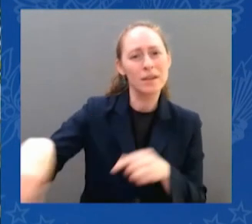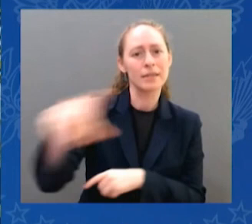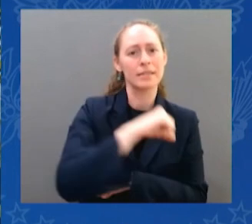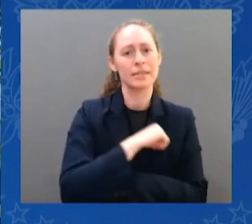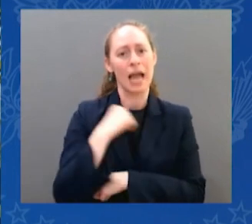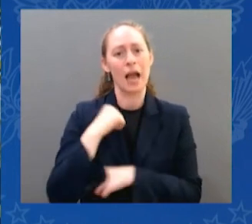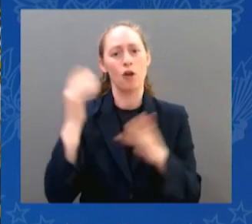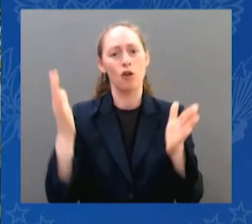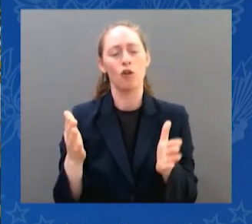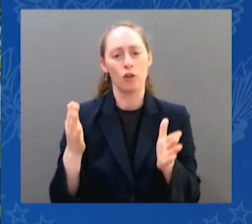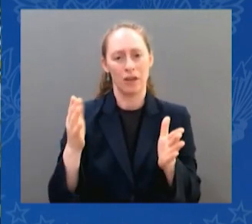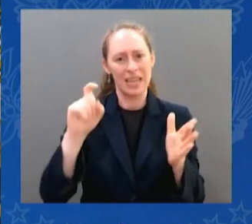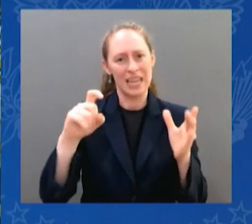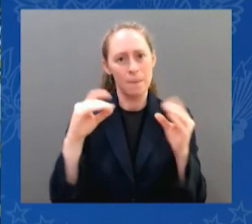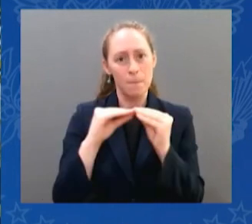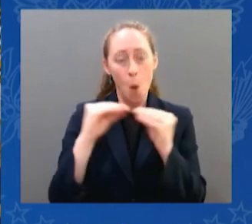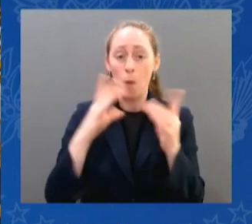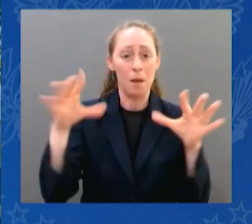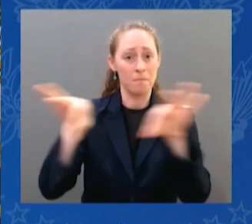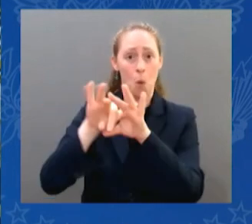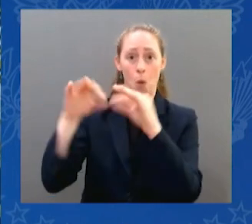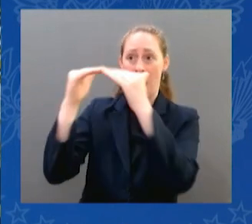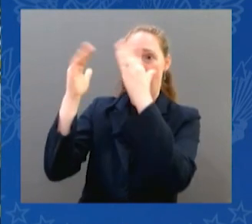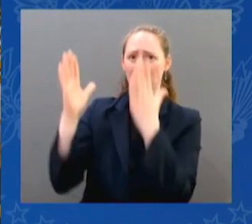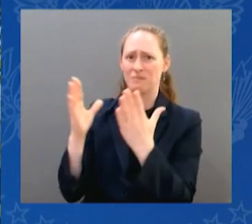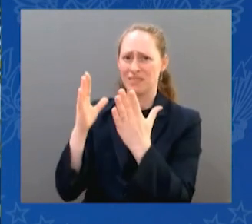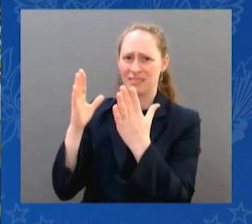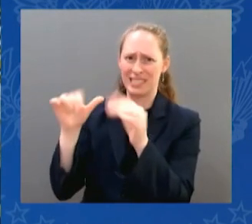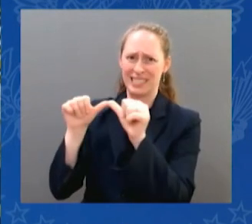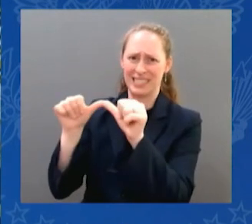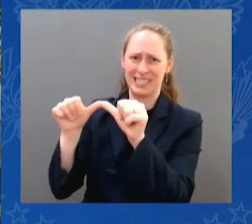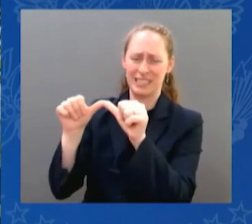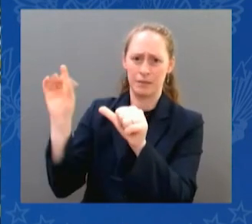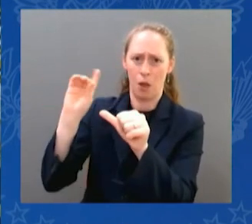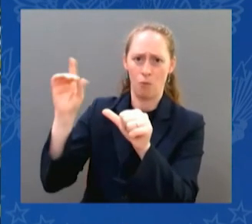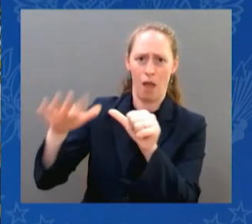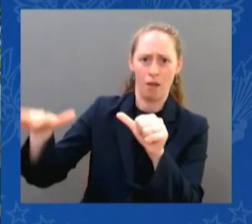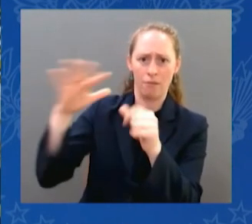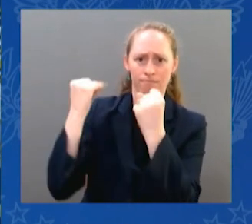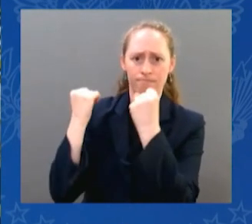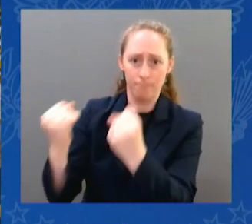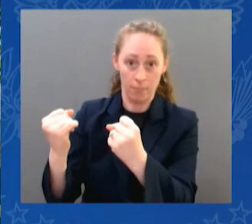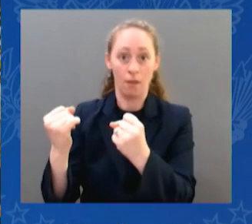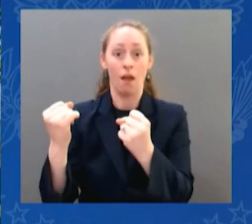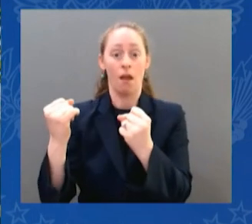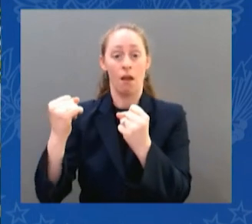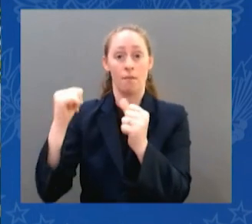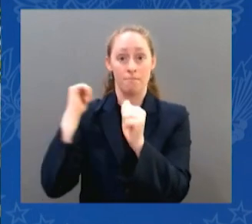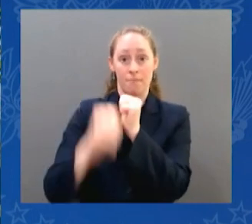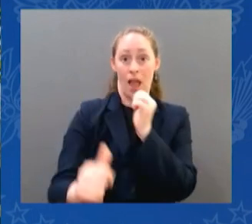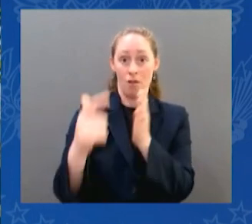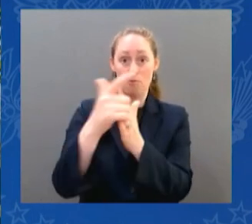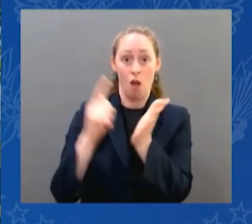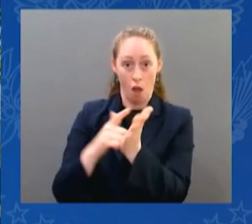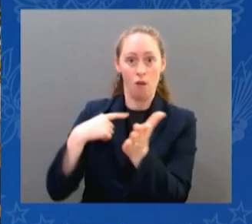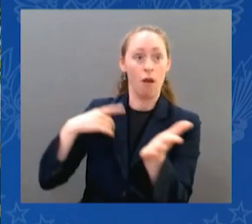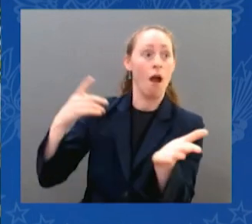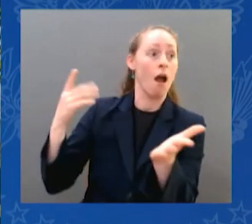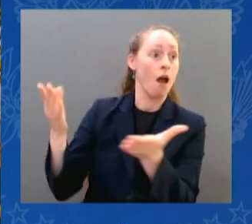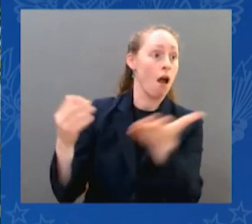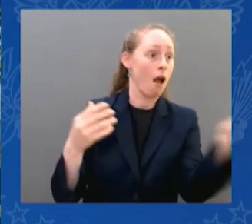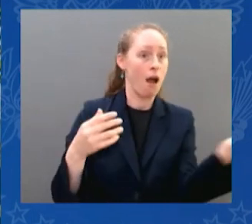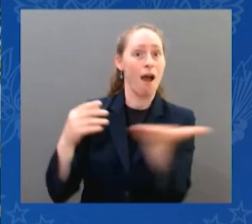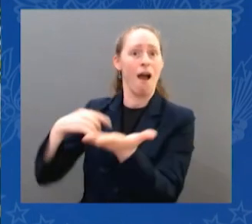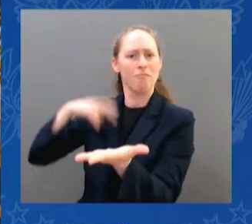bill to my desk. So the choice is clear. We either elect federal senators and representatives who will codify Roe or